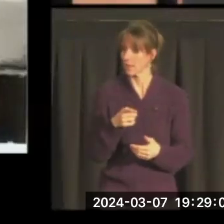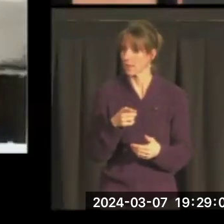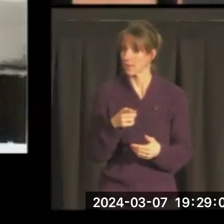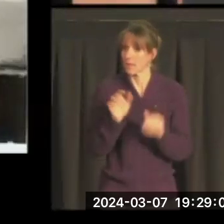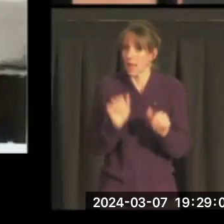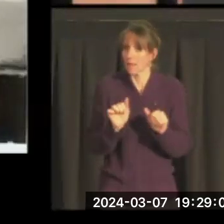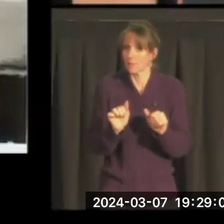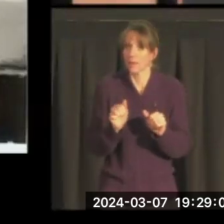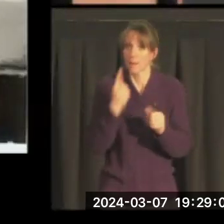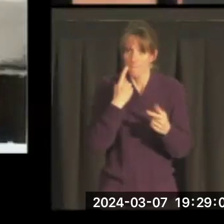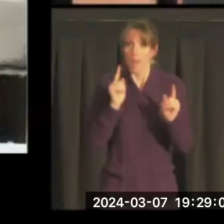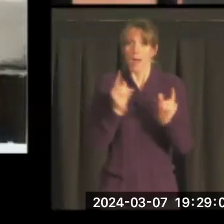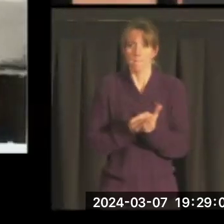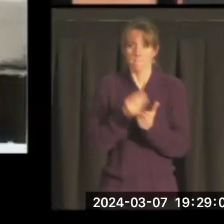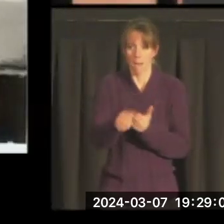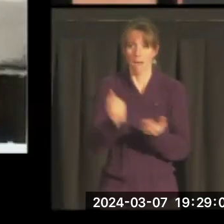capable of owning an automobile.